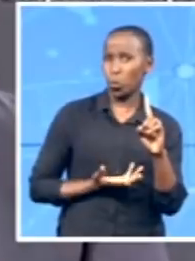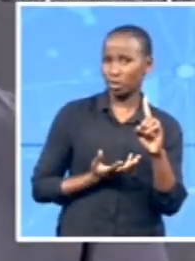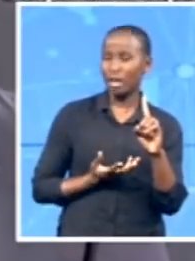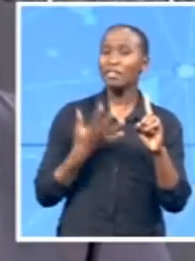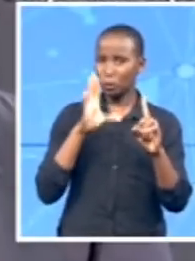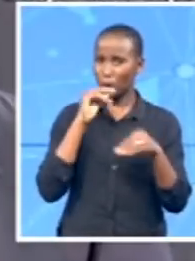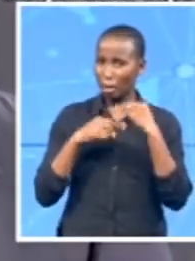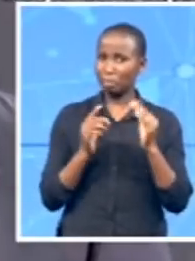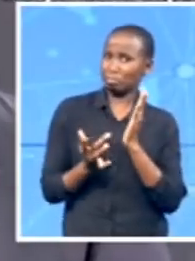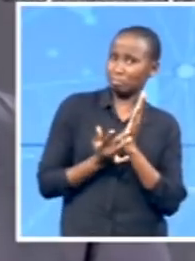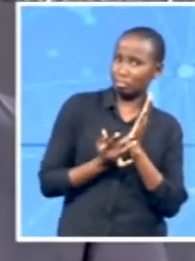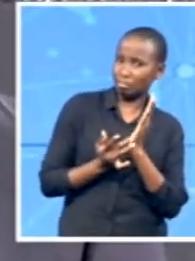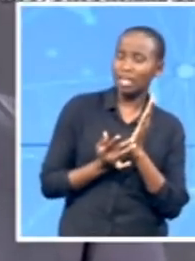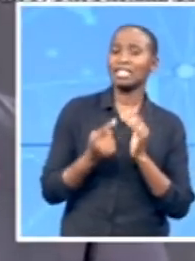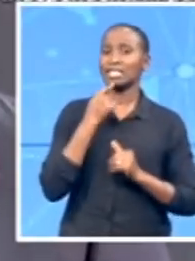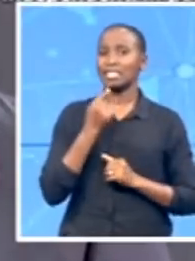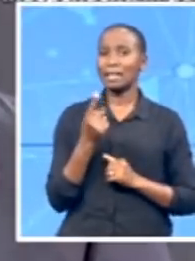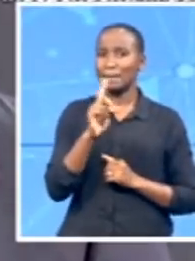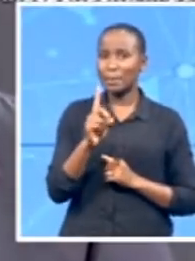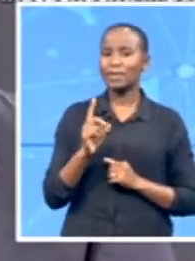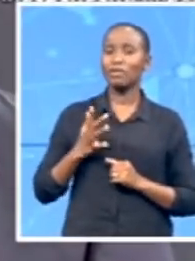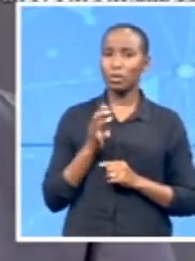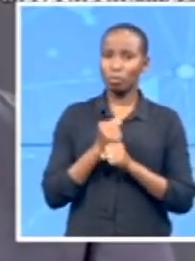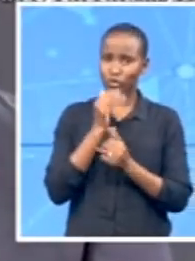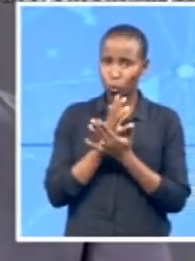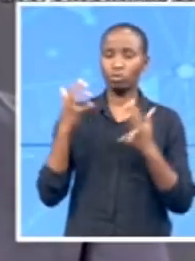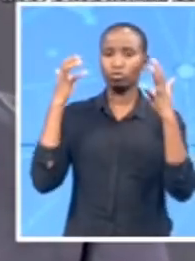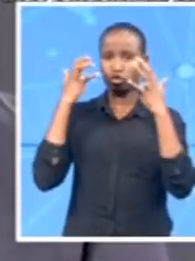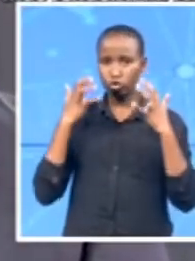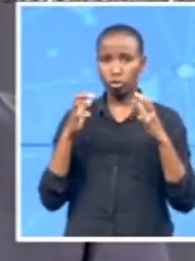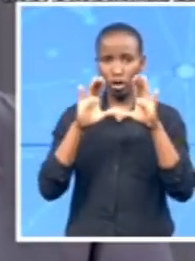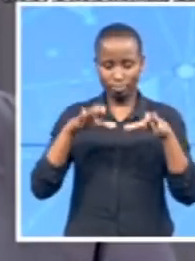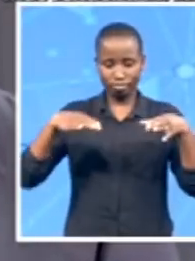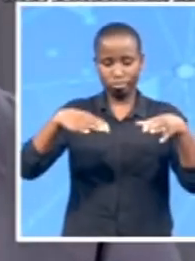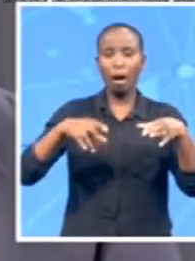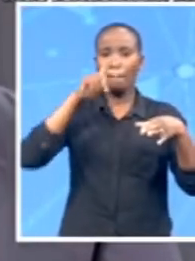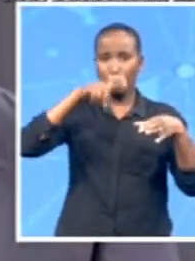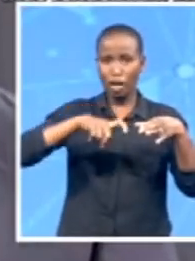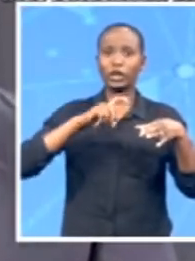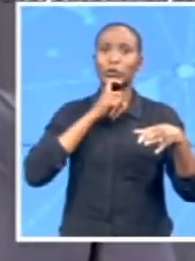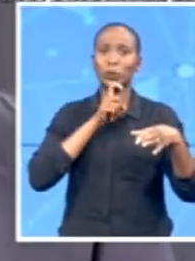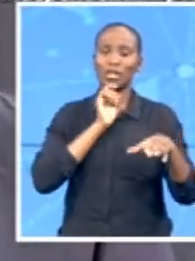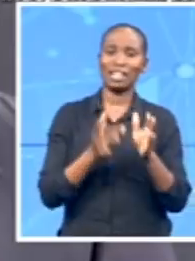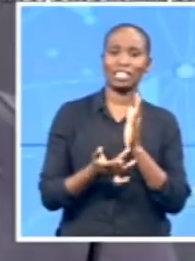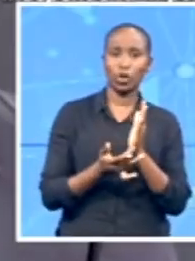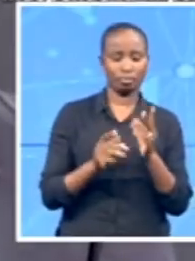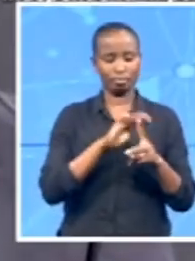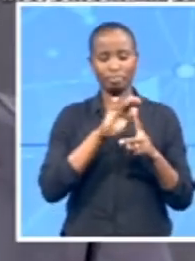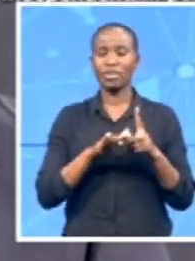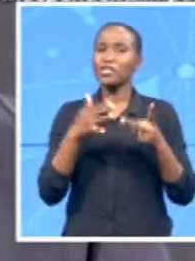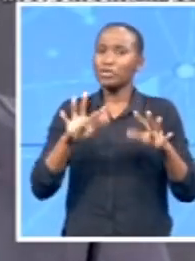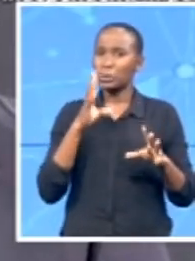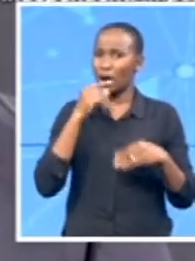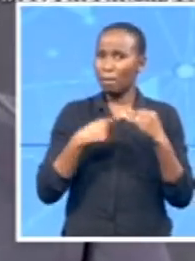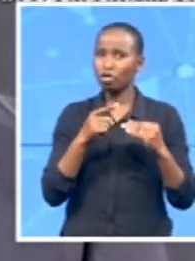judiciary uses more technology. He also spoke about transformation, reflecting on his